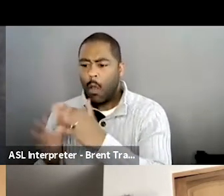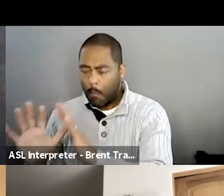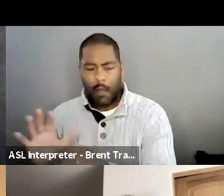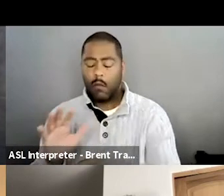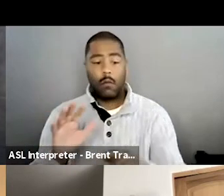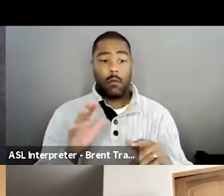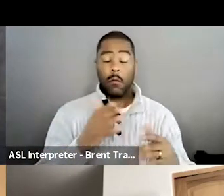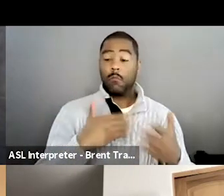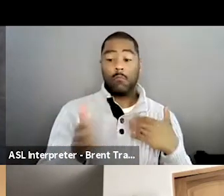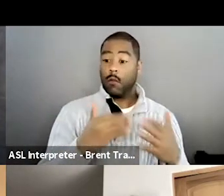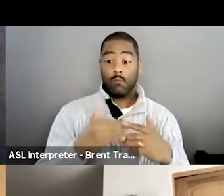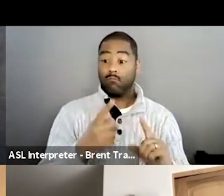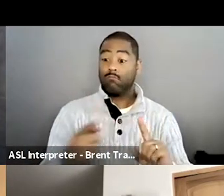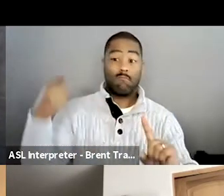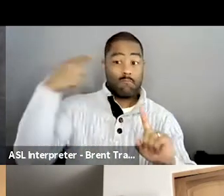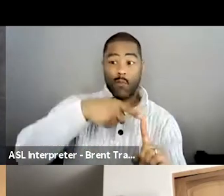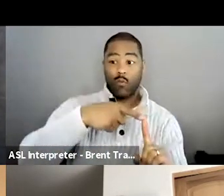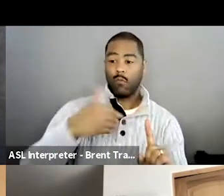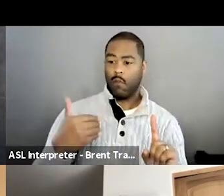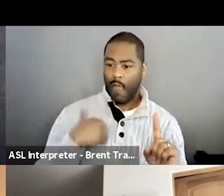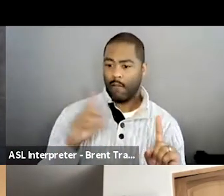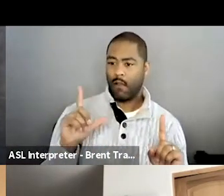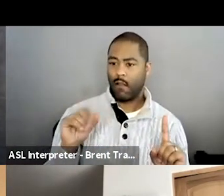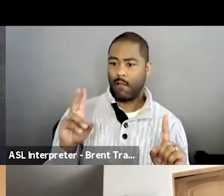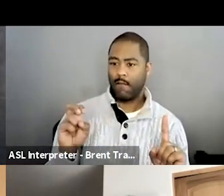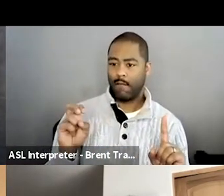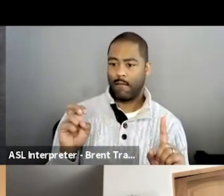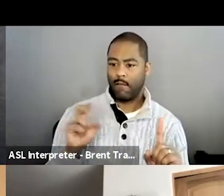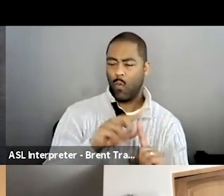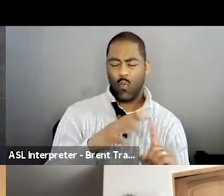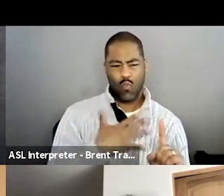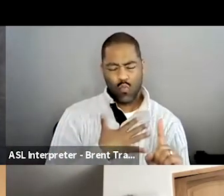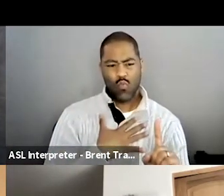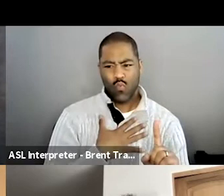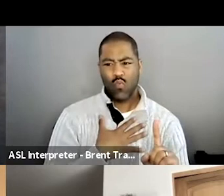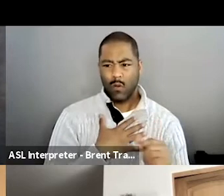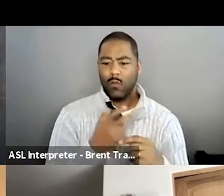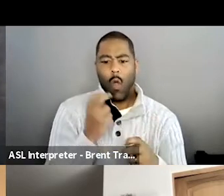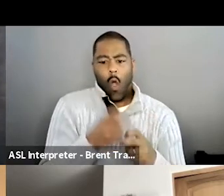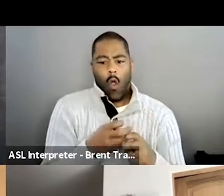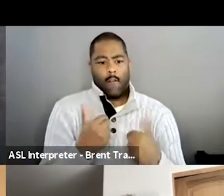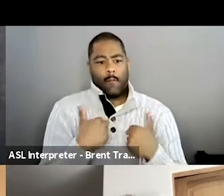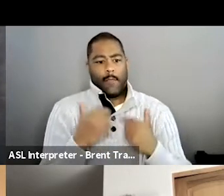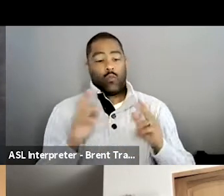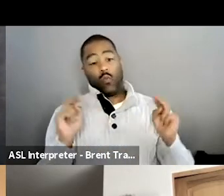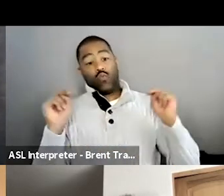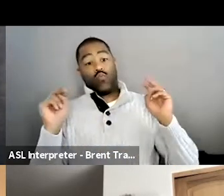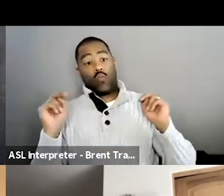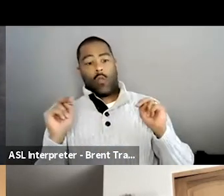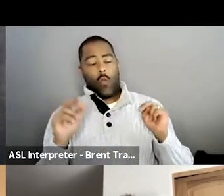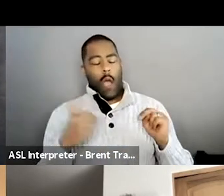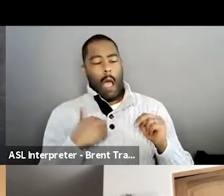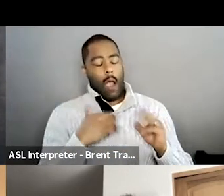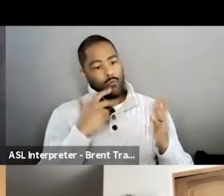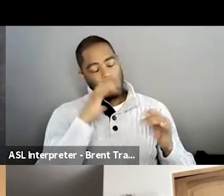So I, at some point I was like, you know what, if I, it's hard for me to be completely impartial. You know, there, there was a point,